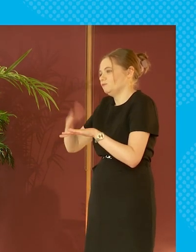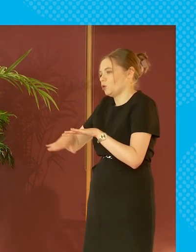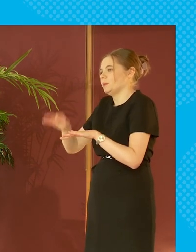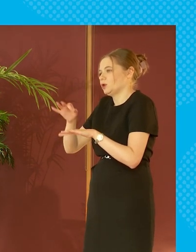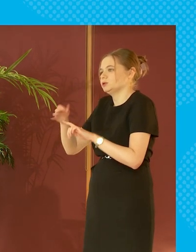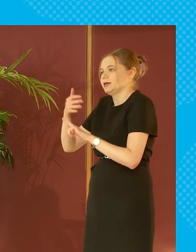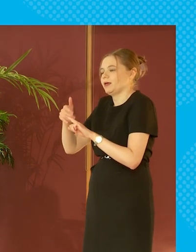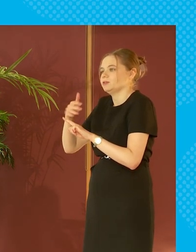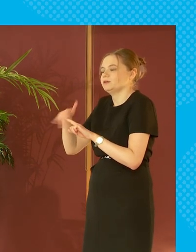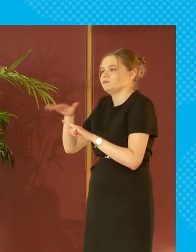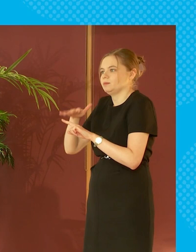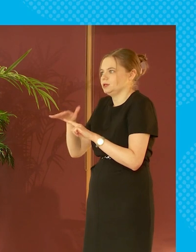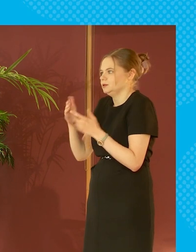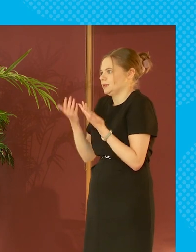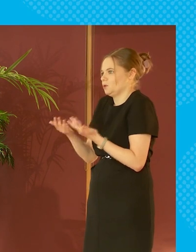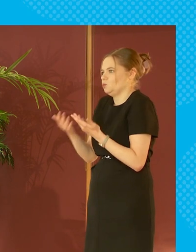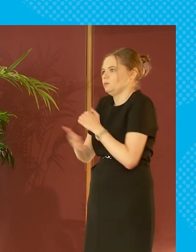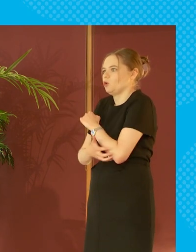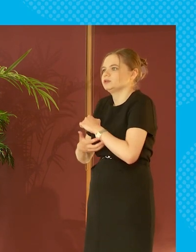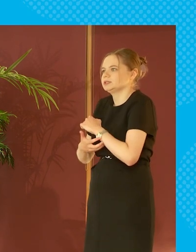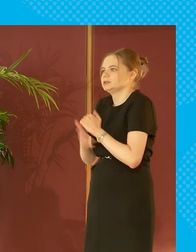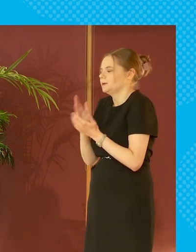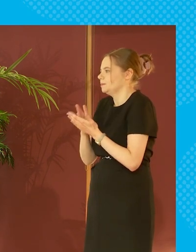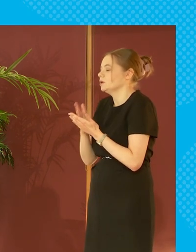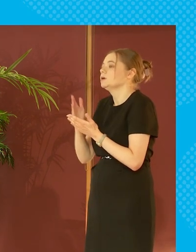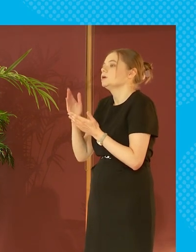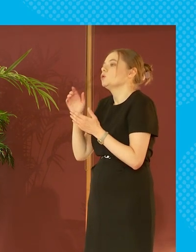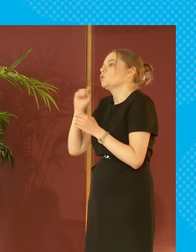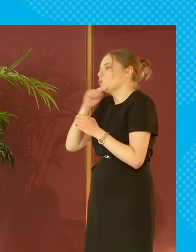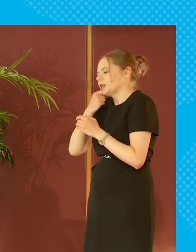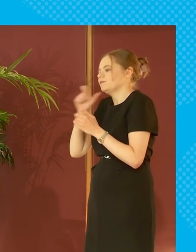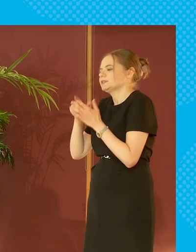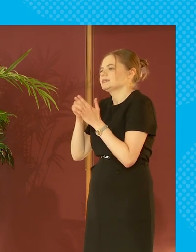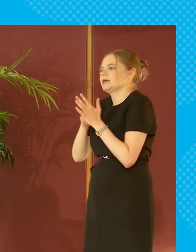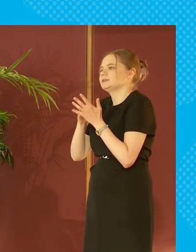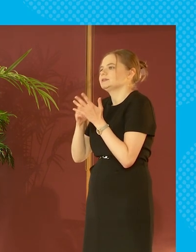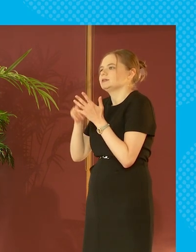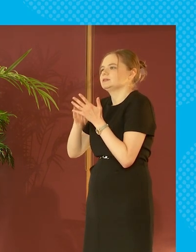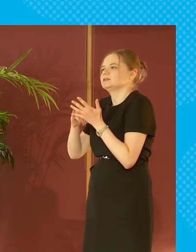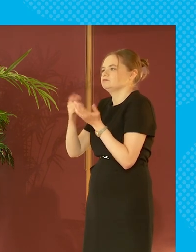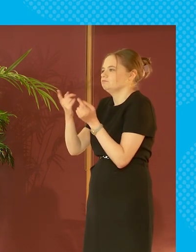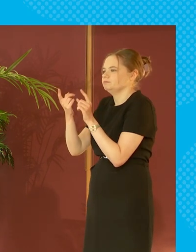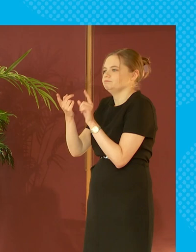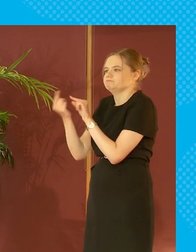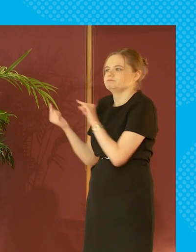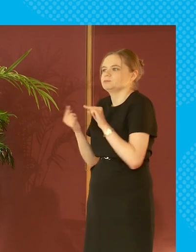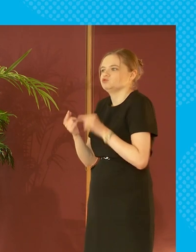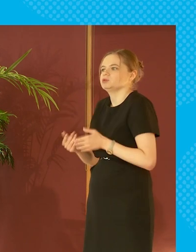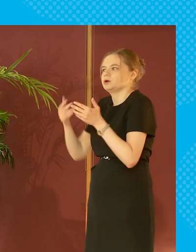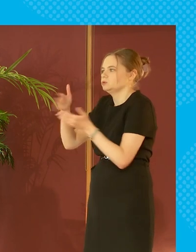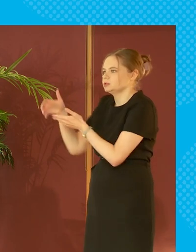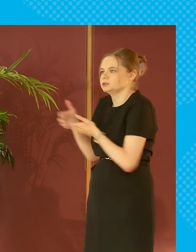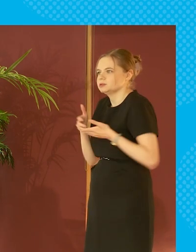ethnic families in scotland are are in poverty and you know we'll get the census results soon which will probably show almost a doubling of the minority ethnic